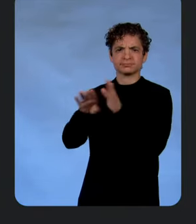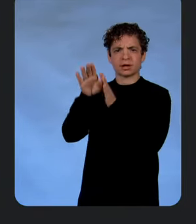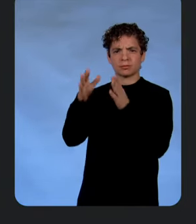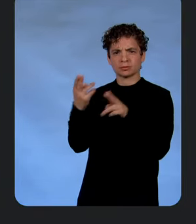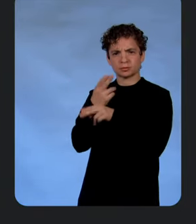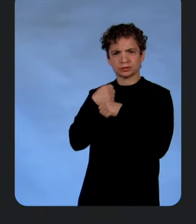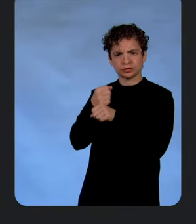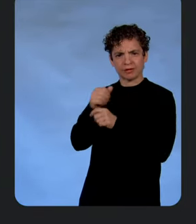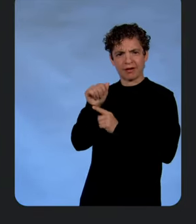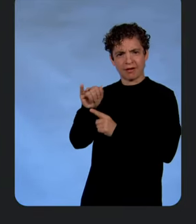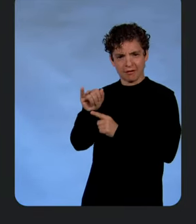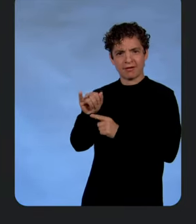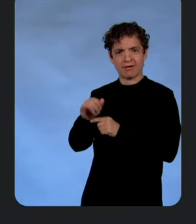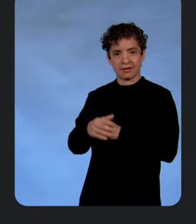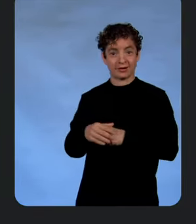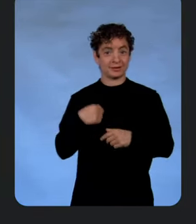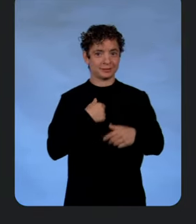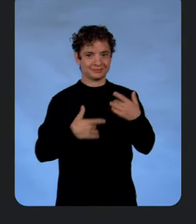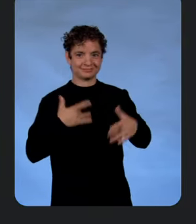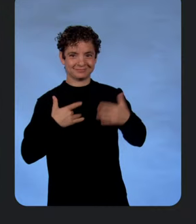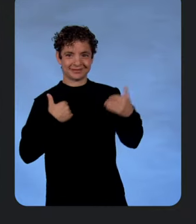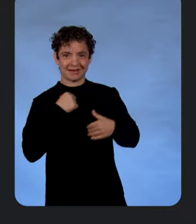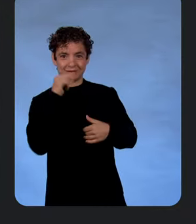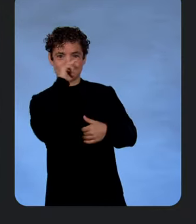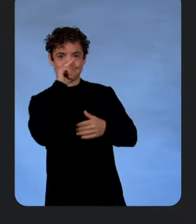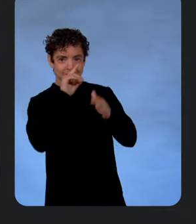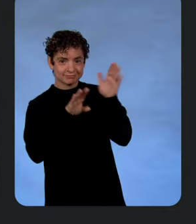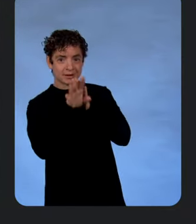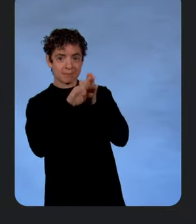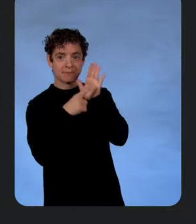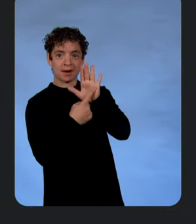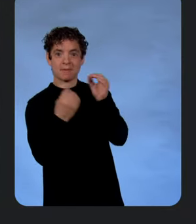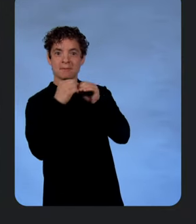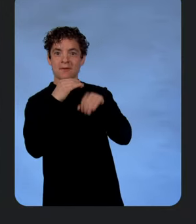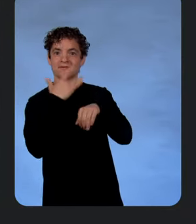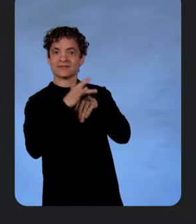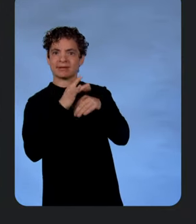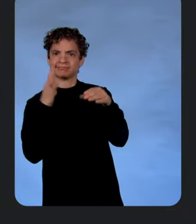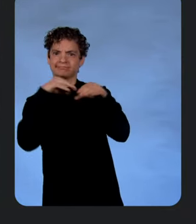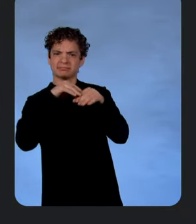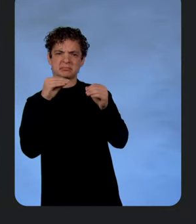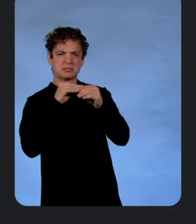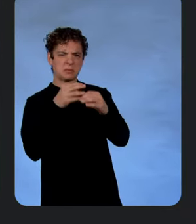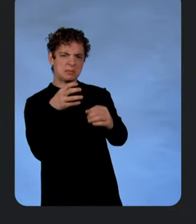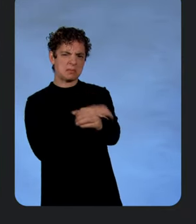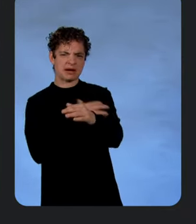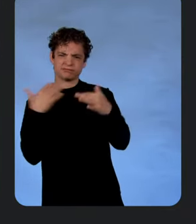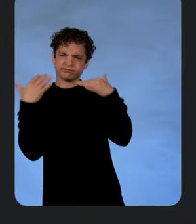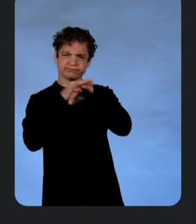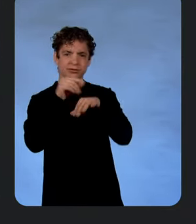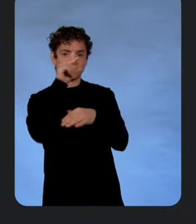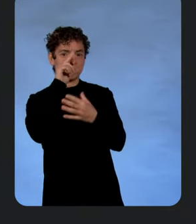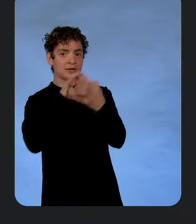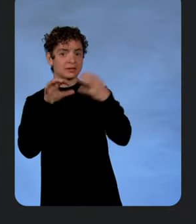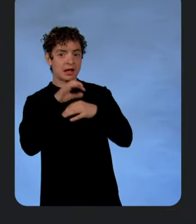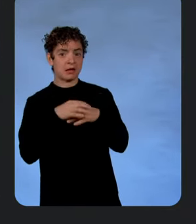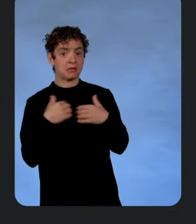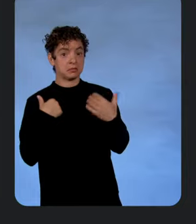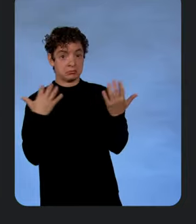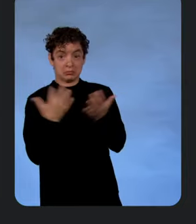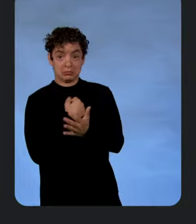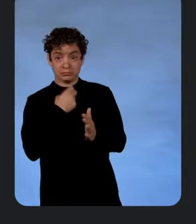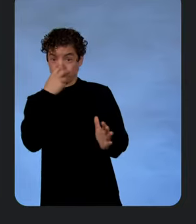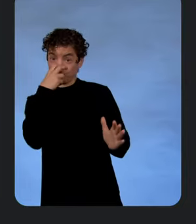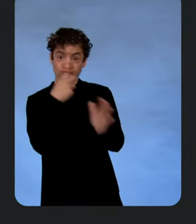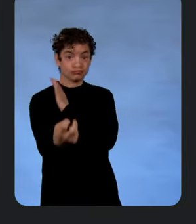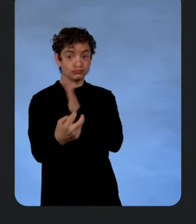for that. Yeah, and we are excited to have Google Open Develop models available alongside powerful integrations into Google Cloud. How about we jump in and I show you